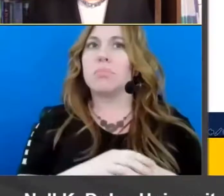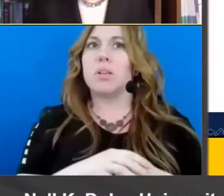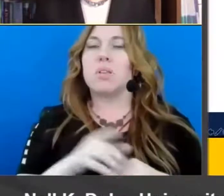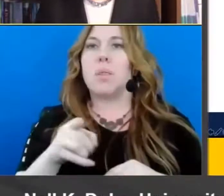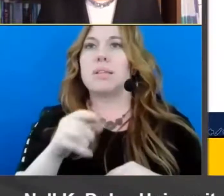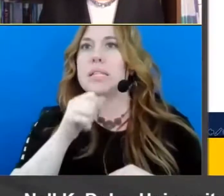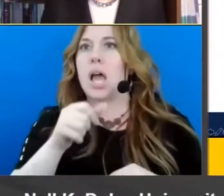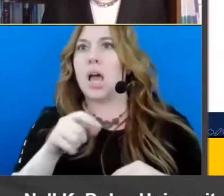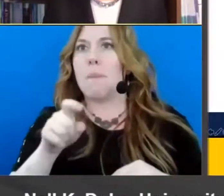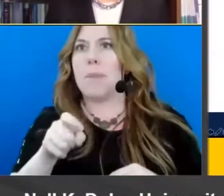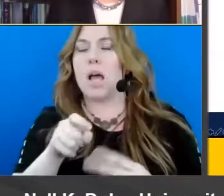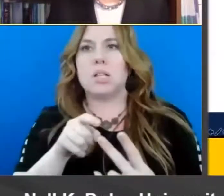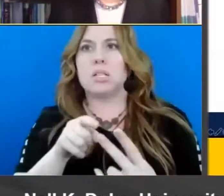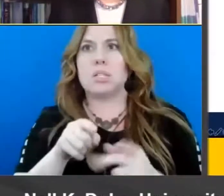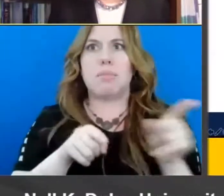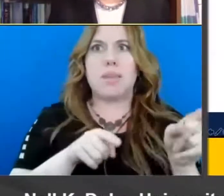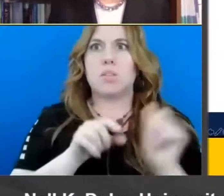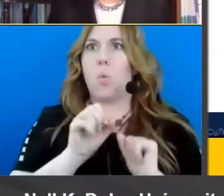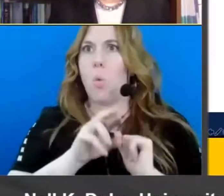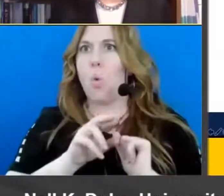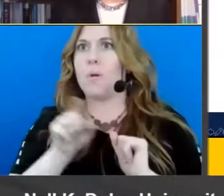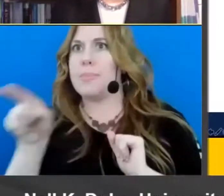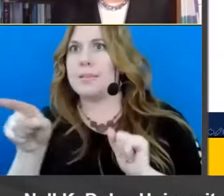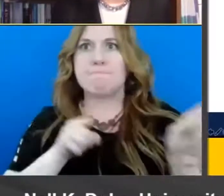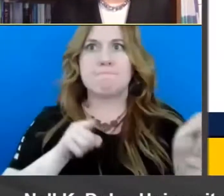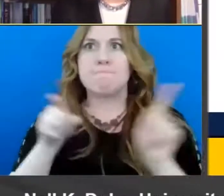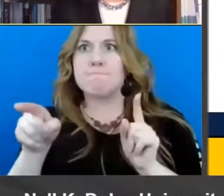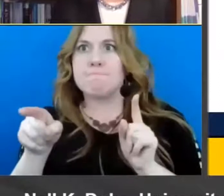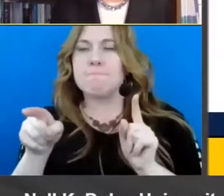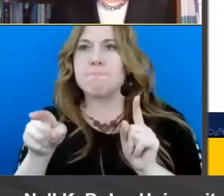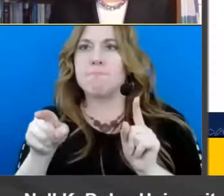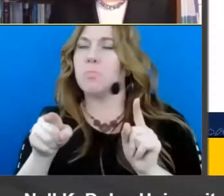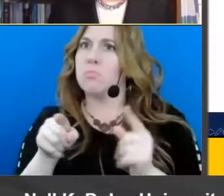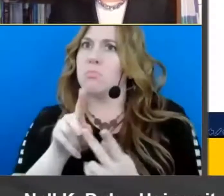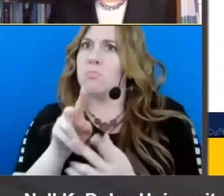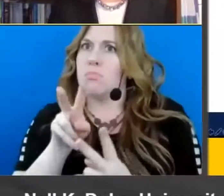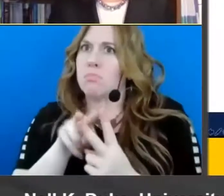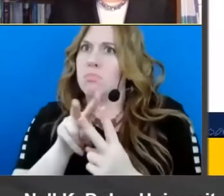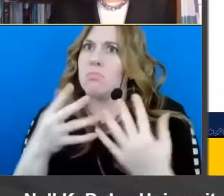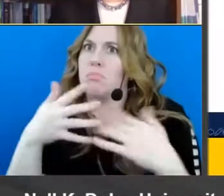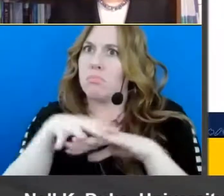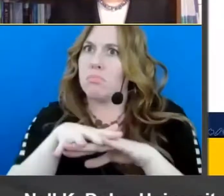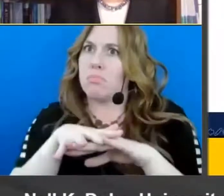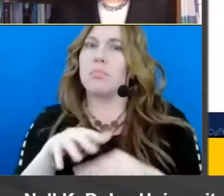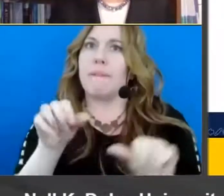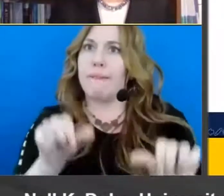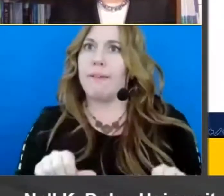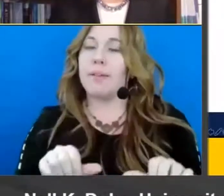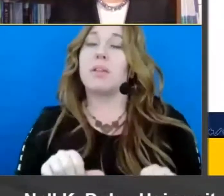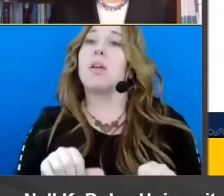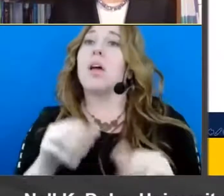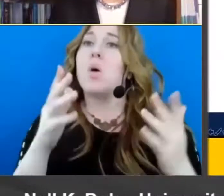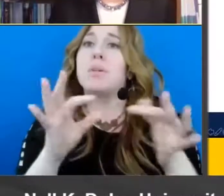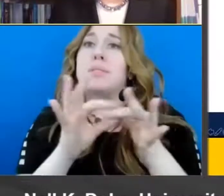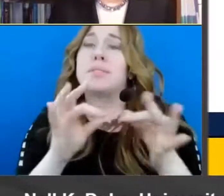dichotomy most of the science research is social studies and science i also want to say that there is some really